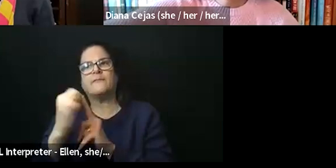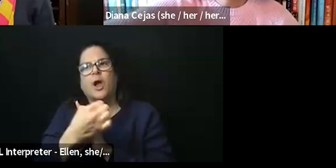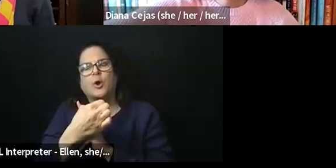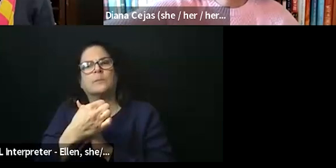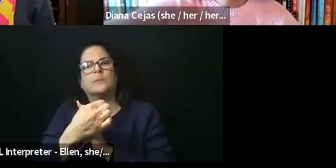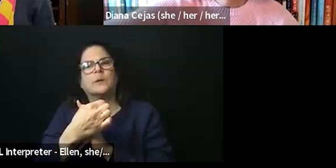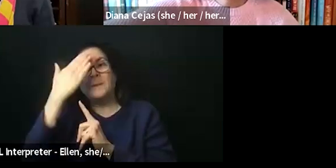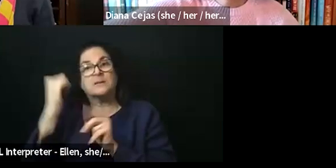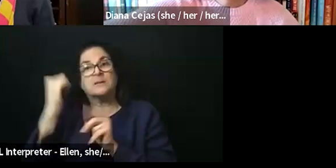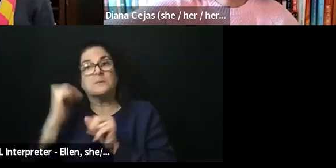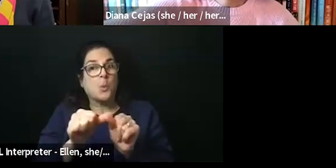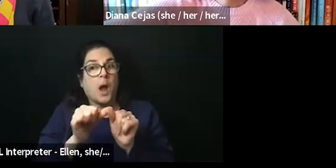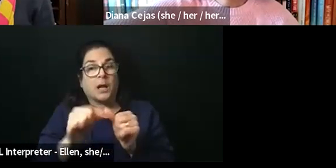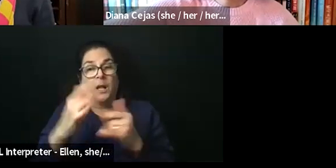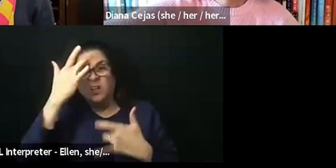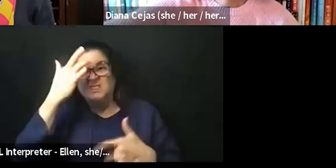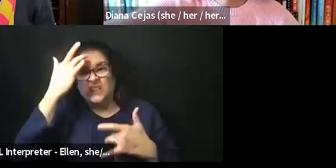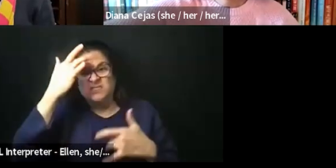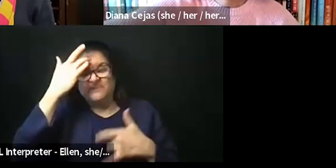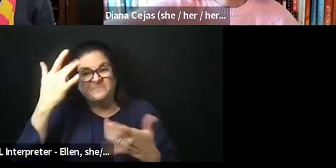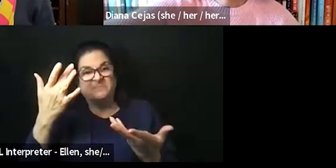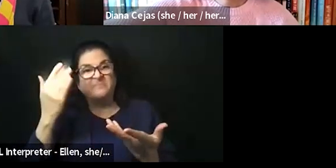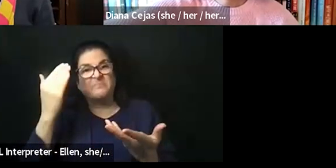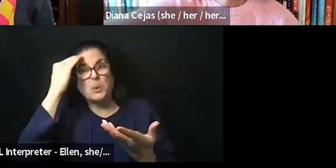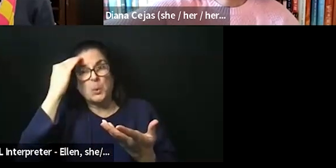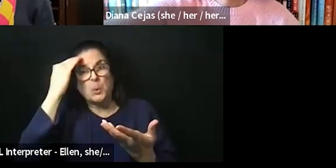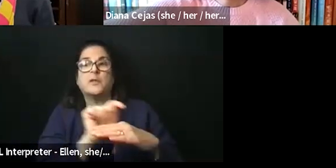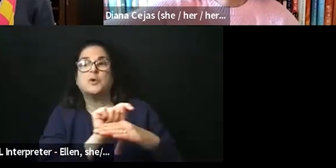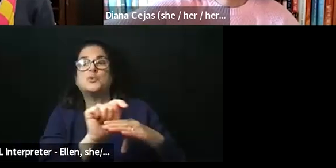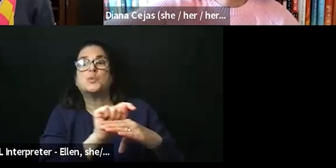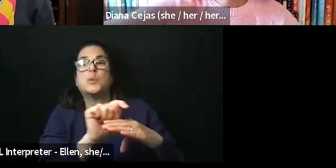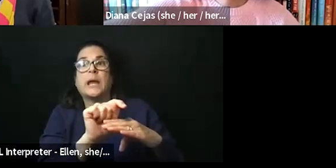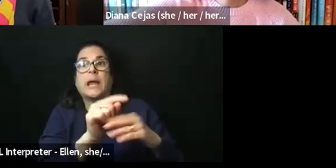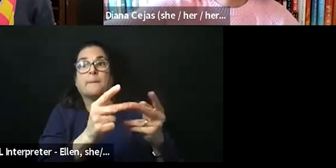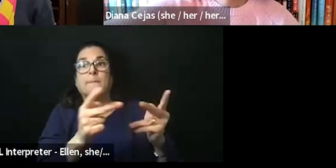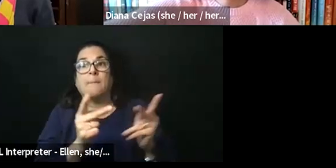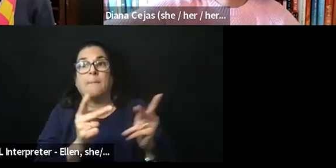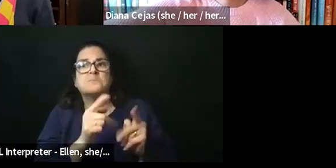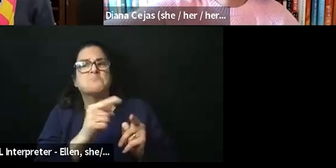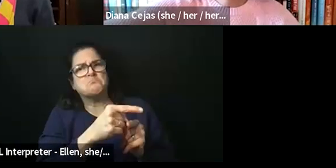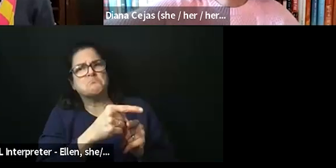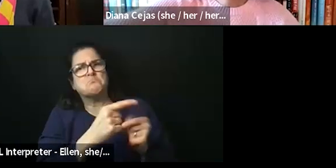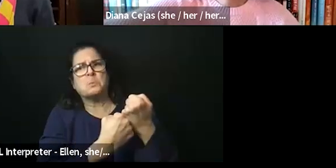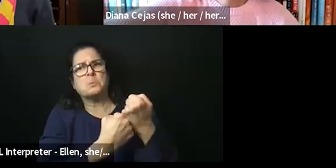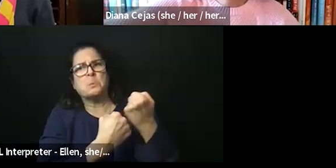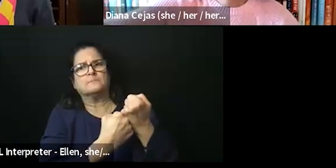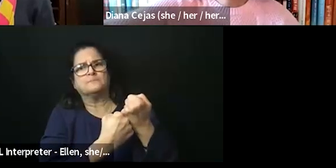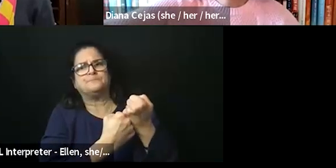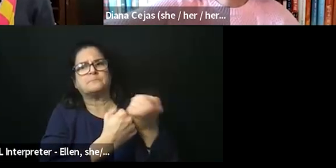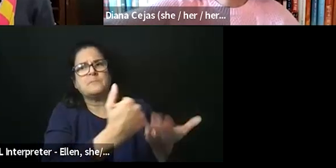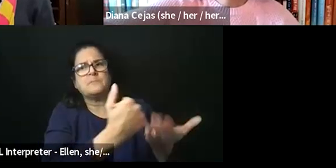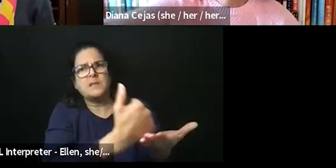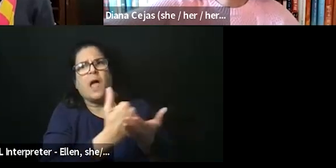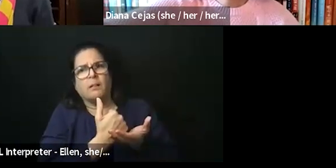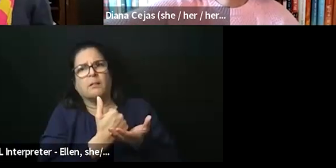where I knew the place that I was training was a supportive place that would help me, you know, come